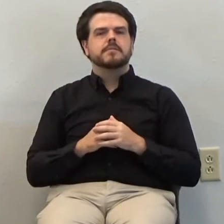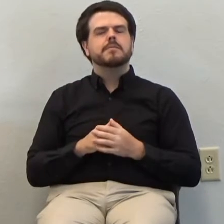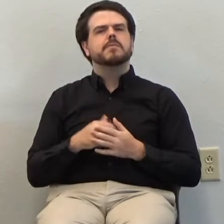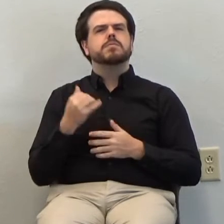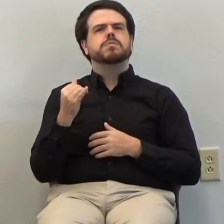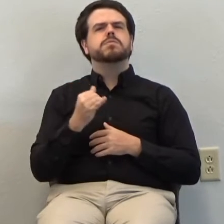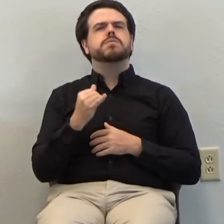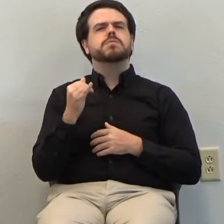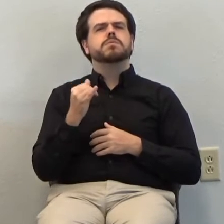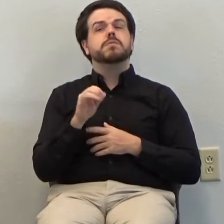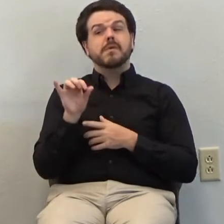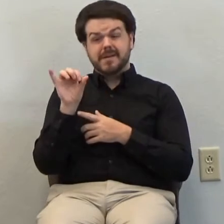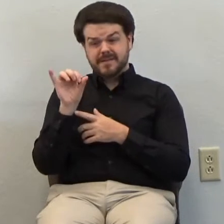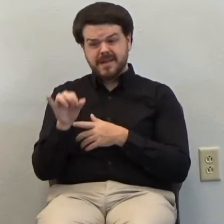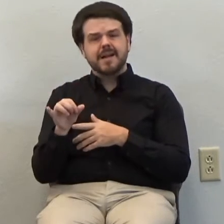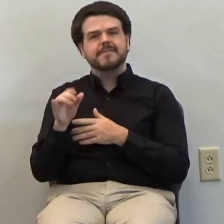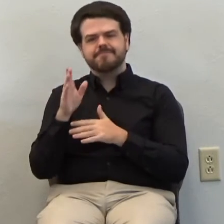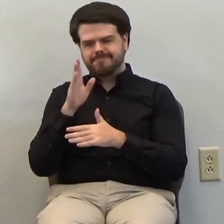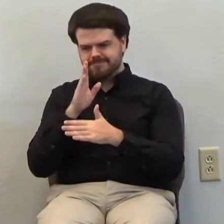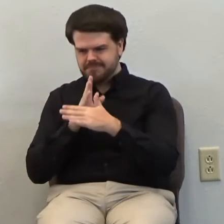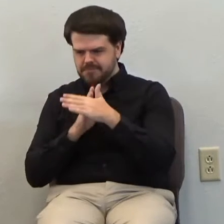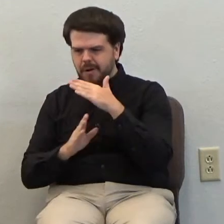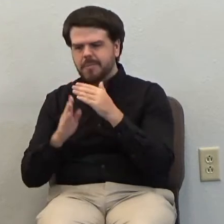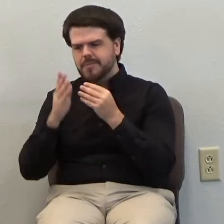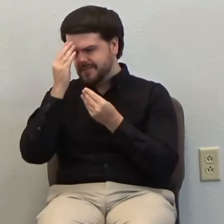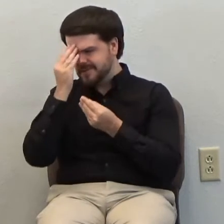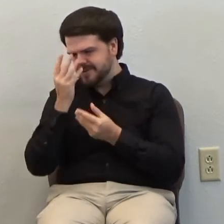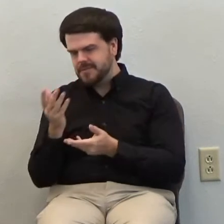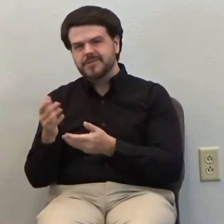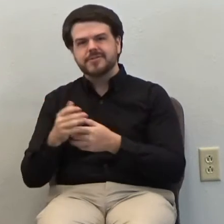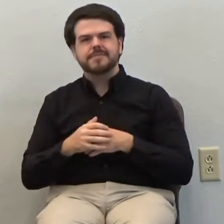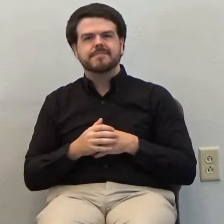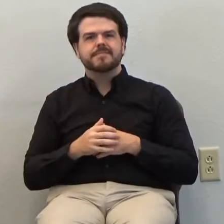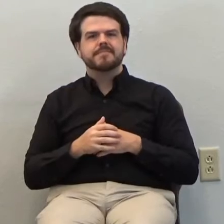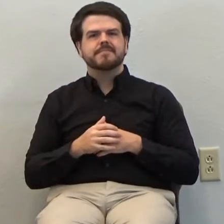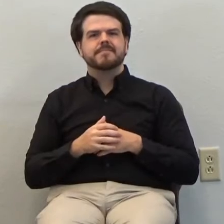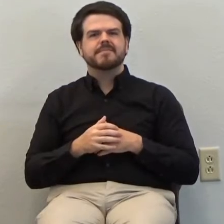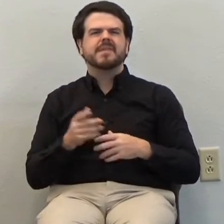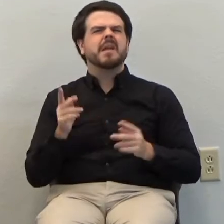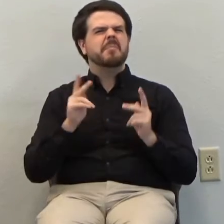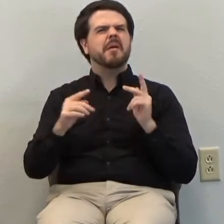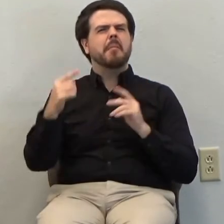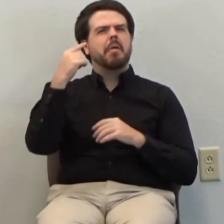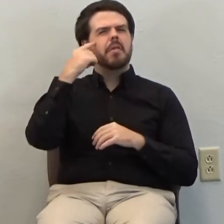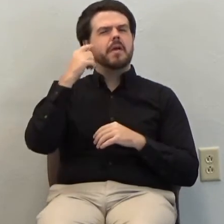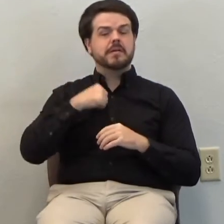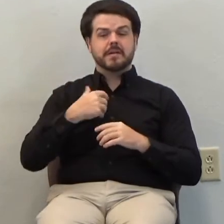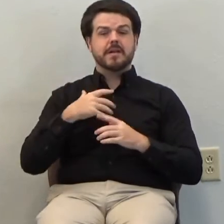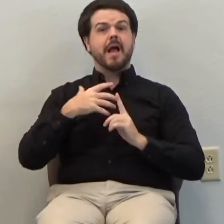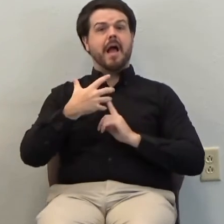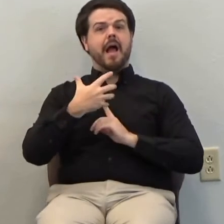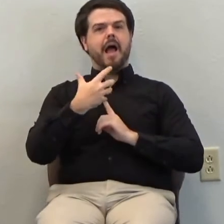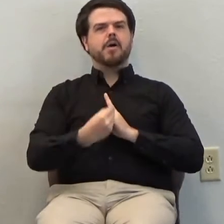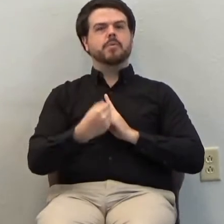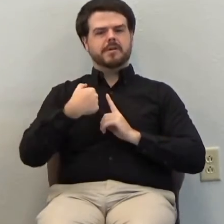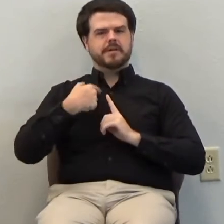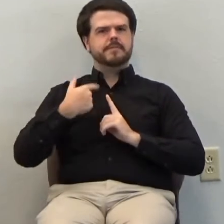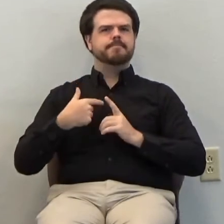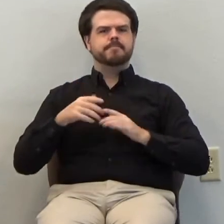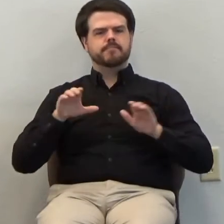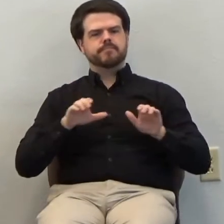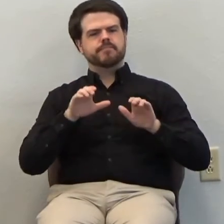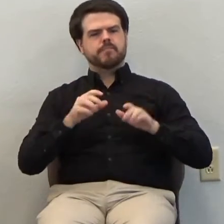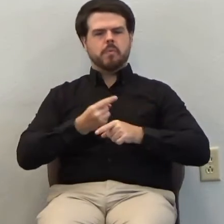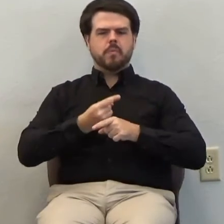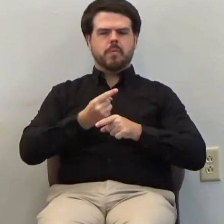submission to Christ. Anyone can, not anyone, but we can outwardly keep the Ten Commandments. We can outwardly